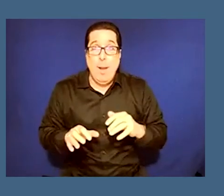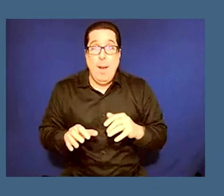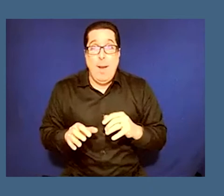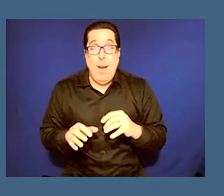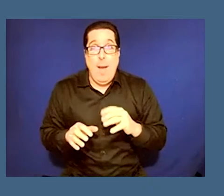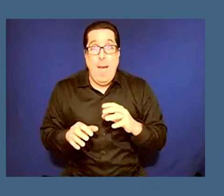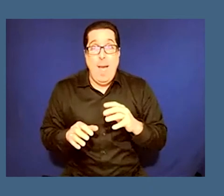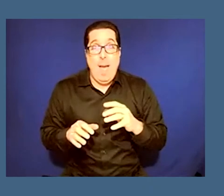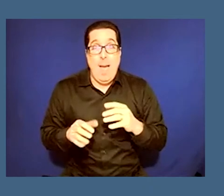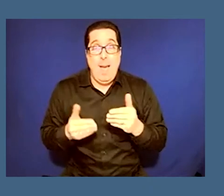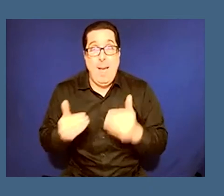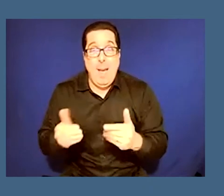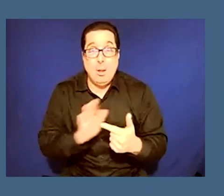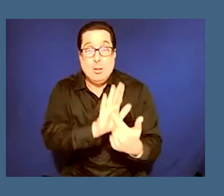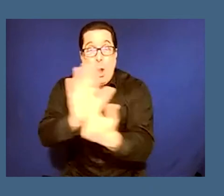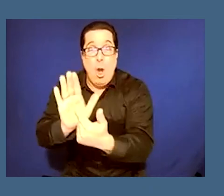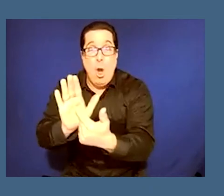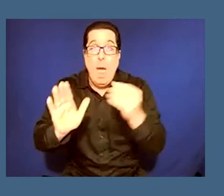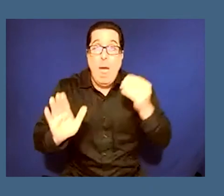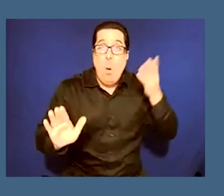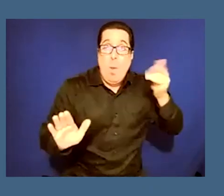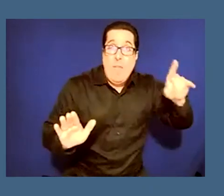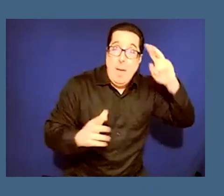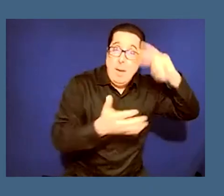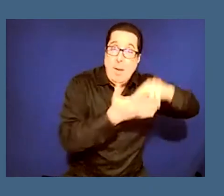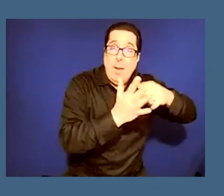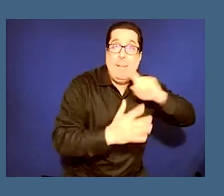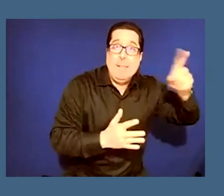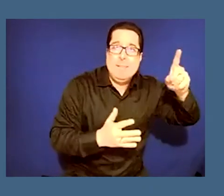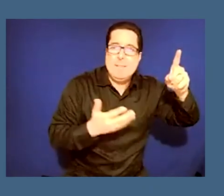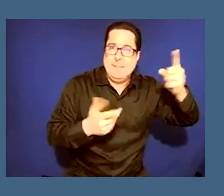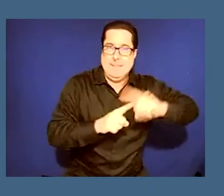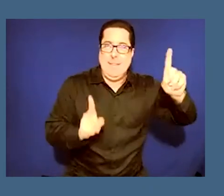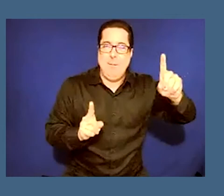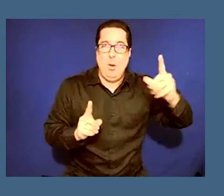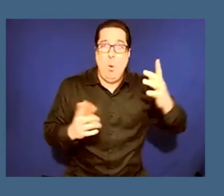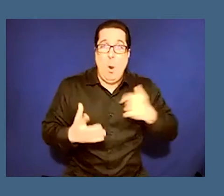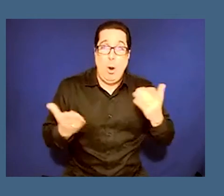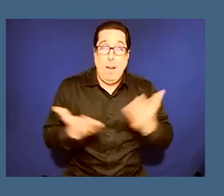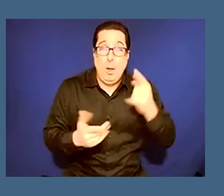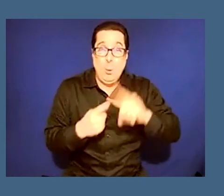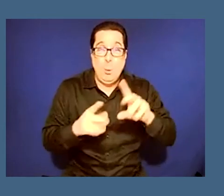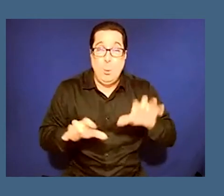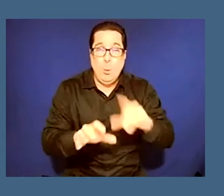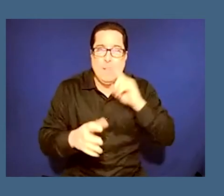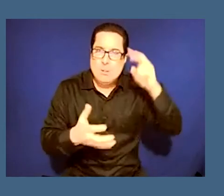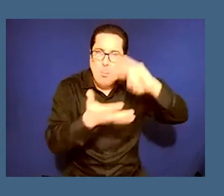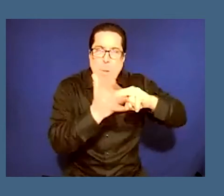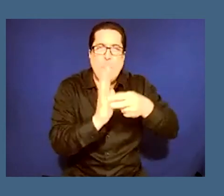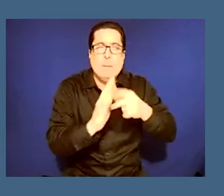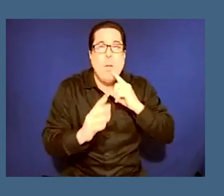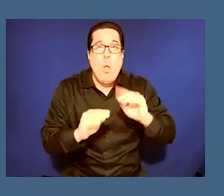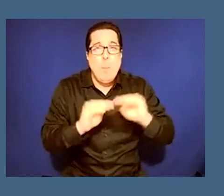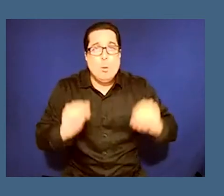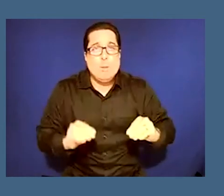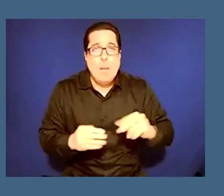here to do which is purpose so you know the museum project which is a